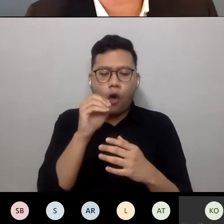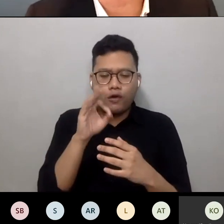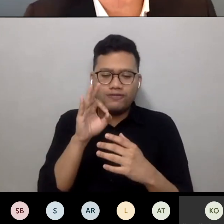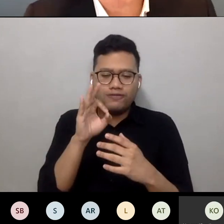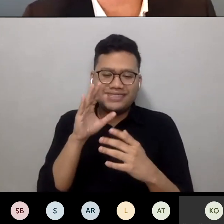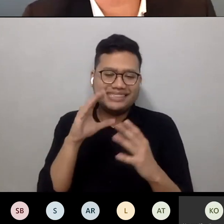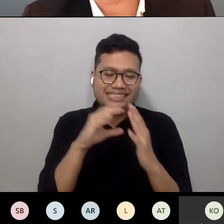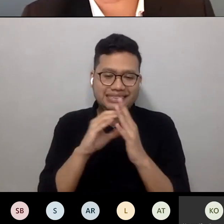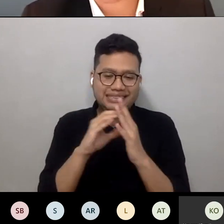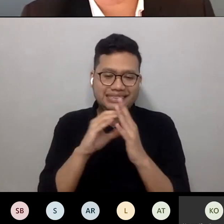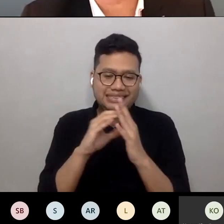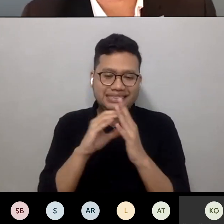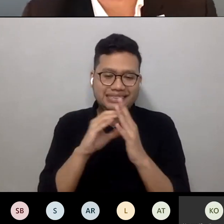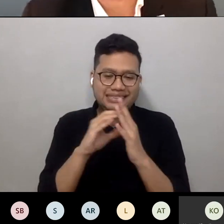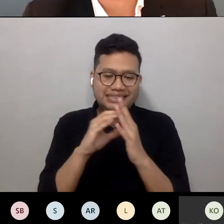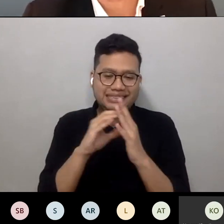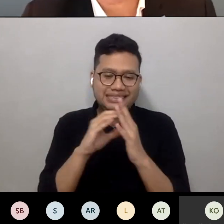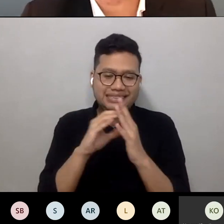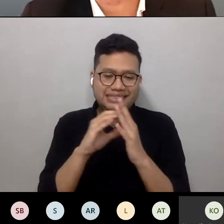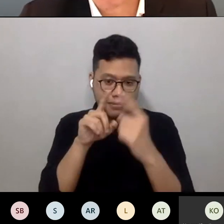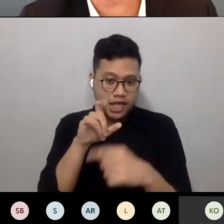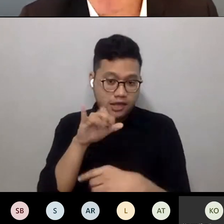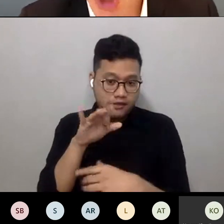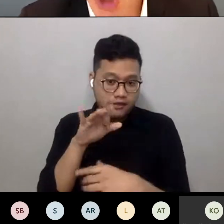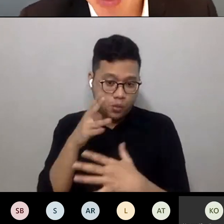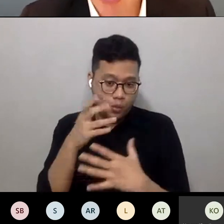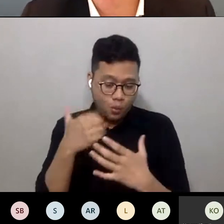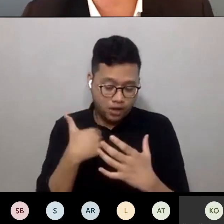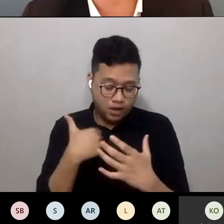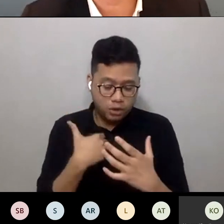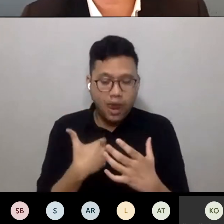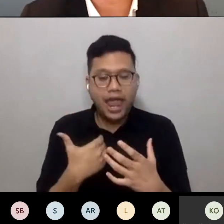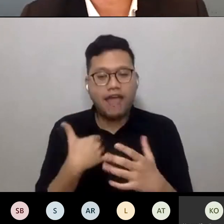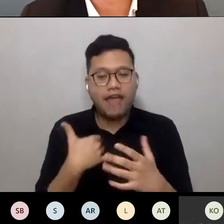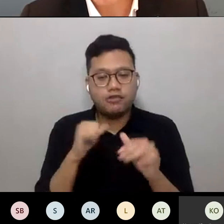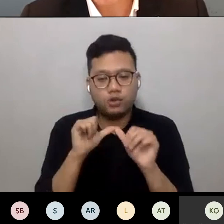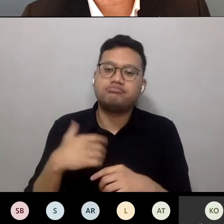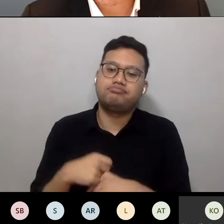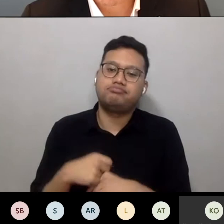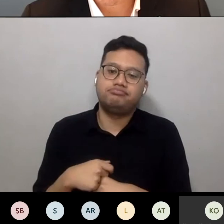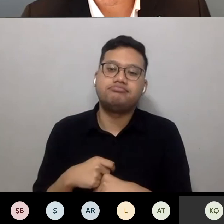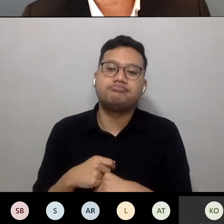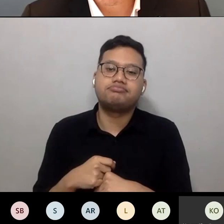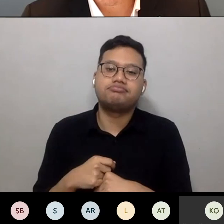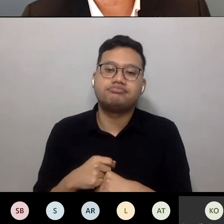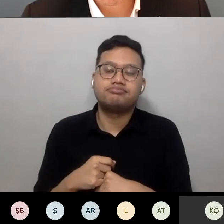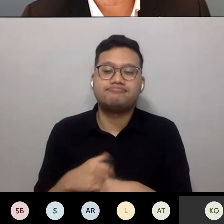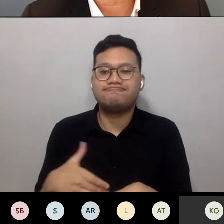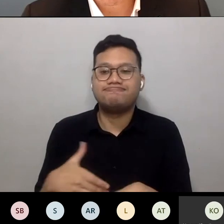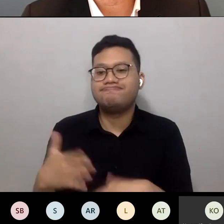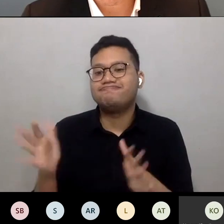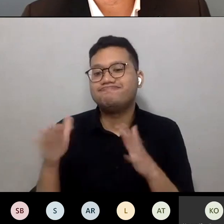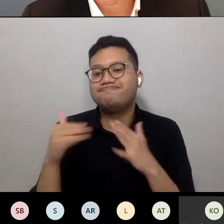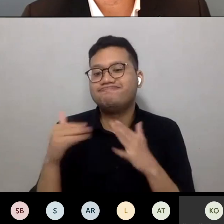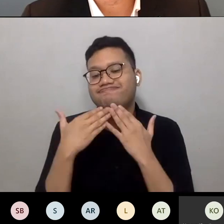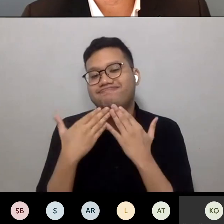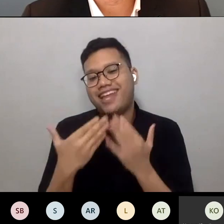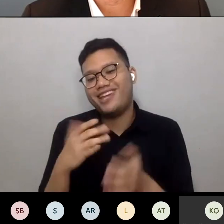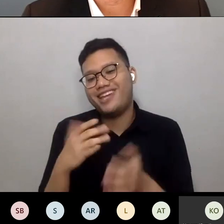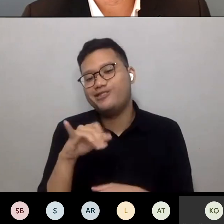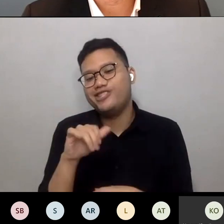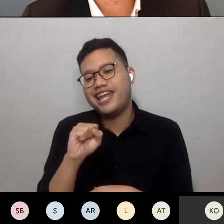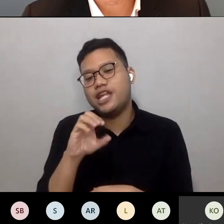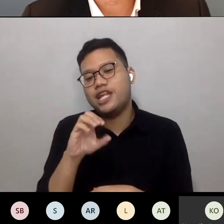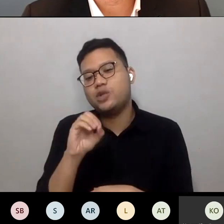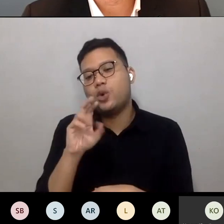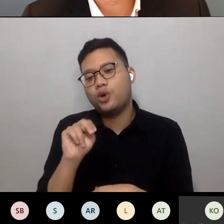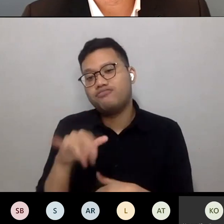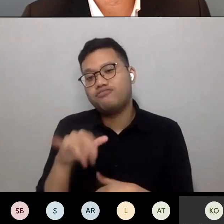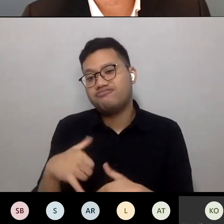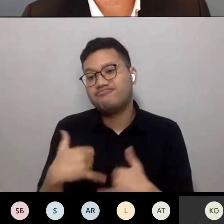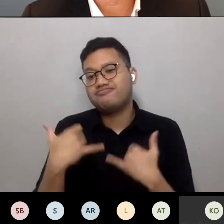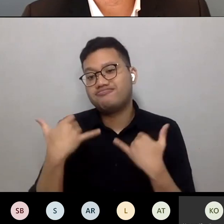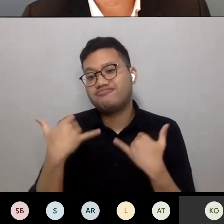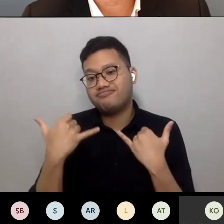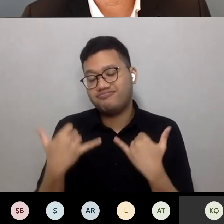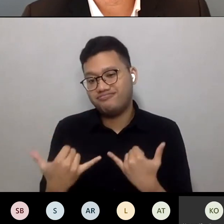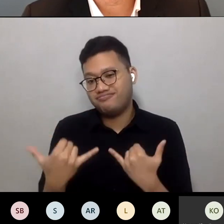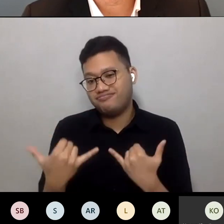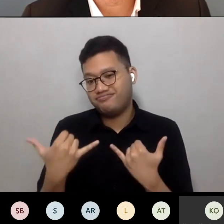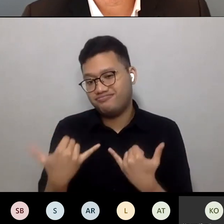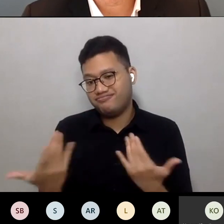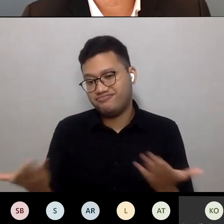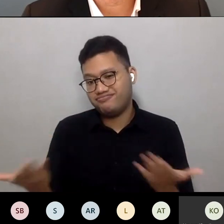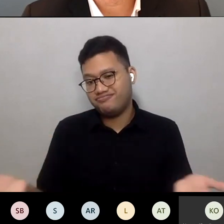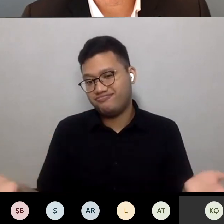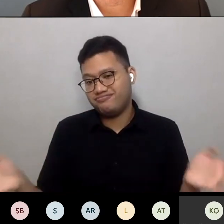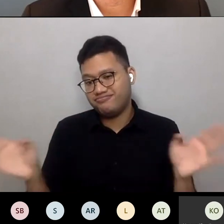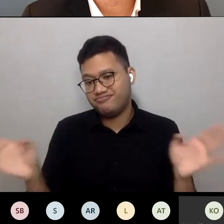sustainable developments that are going to be helping spur growth thank you thank Jason we've just come to